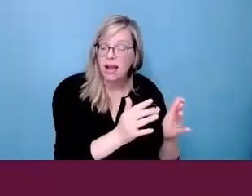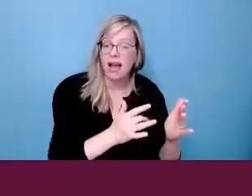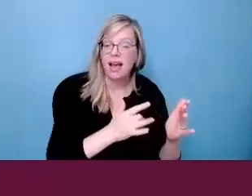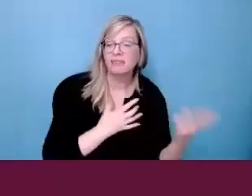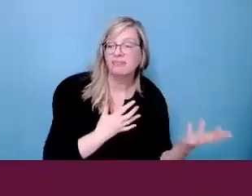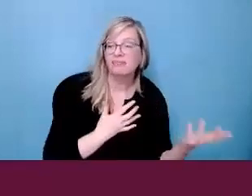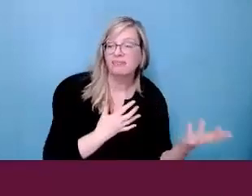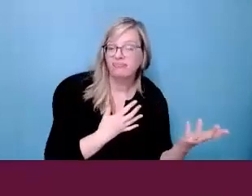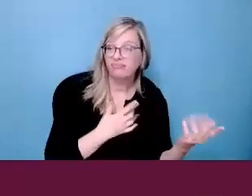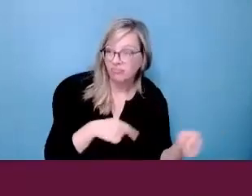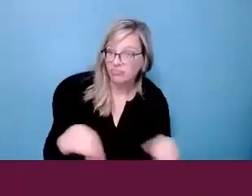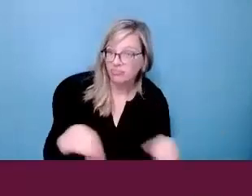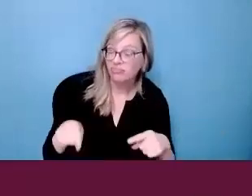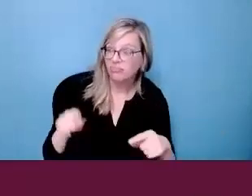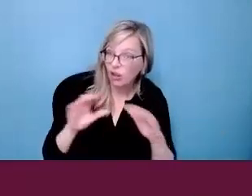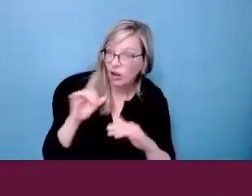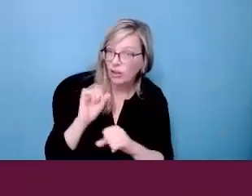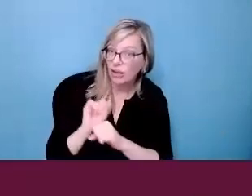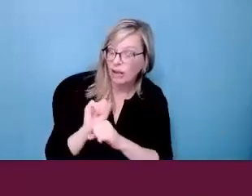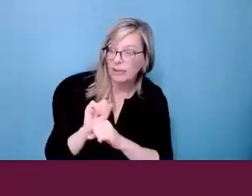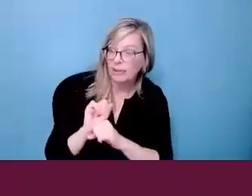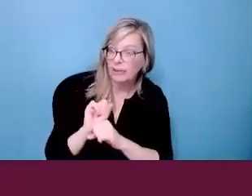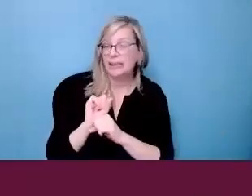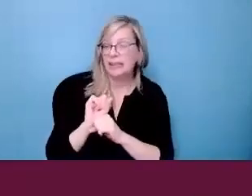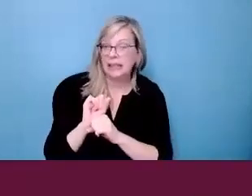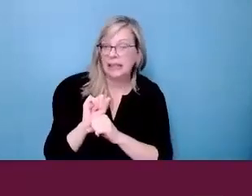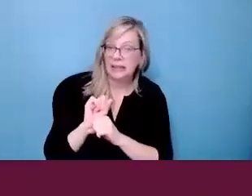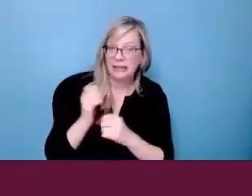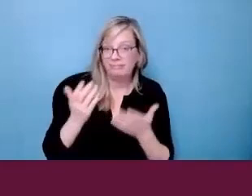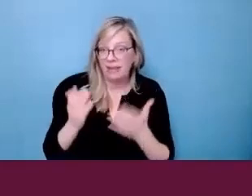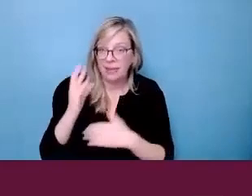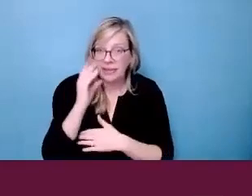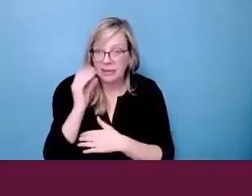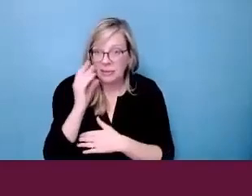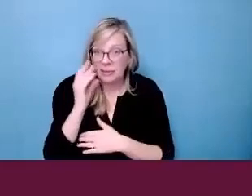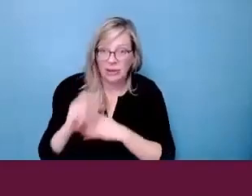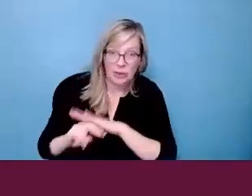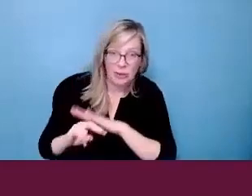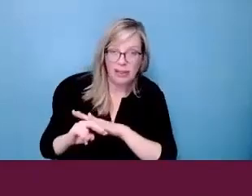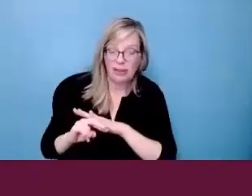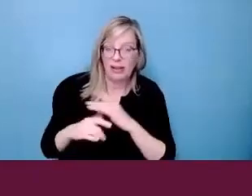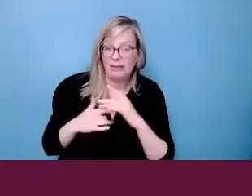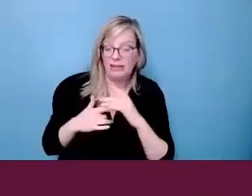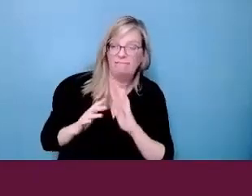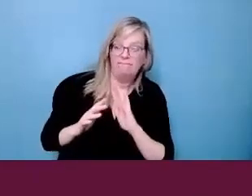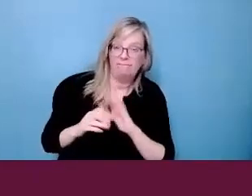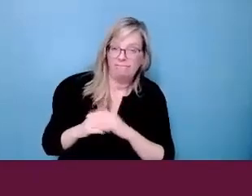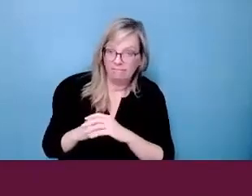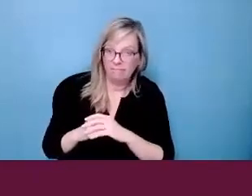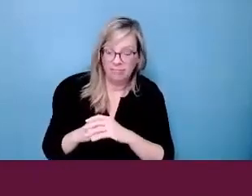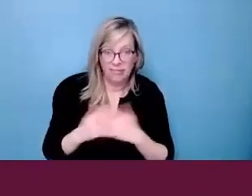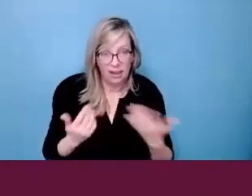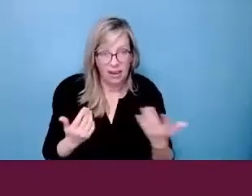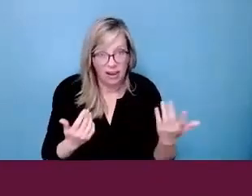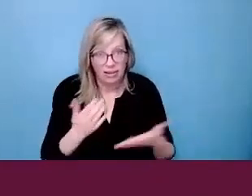post-secondary education feel discouraged to look for work because of the anticipation of discrimination that they may experience.